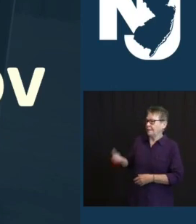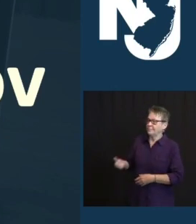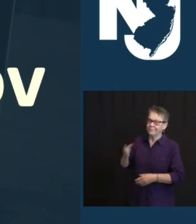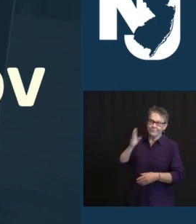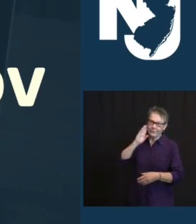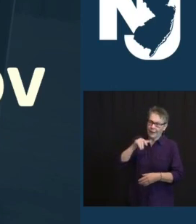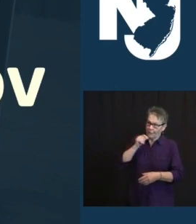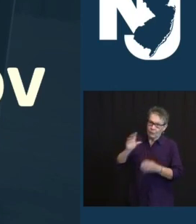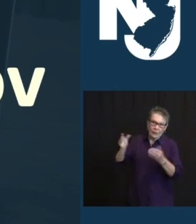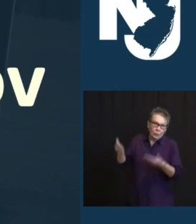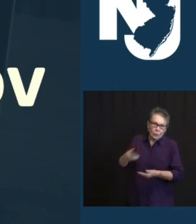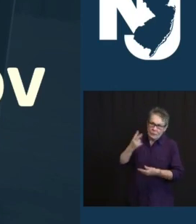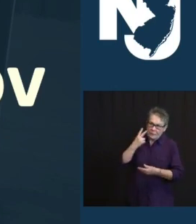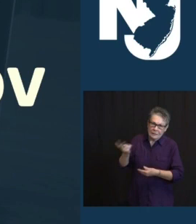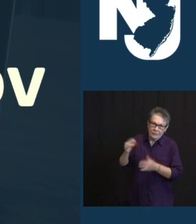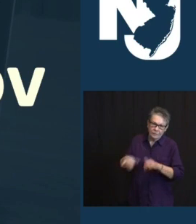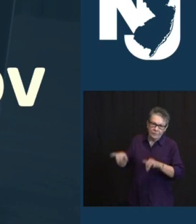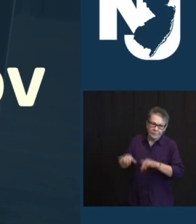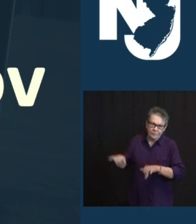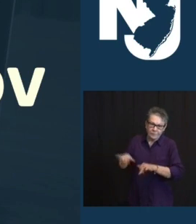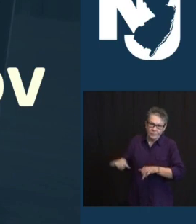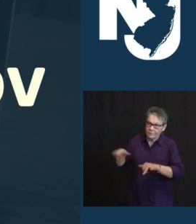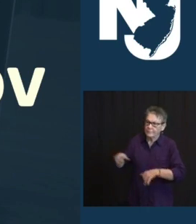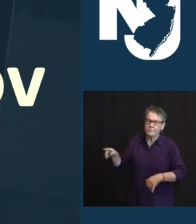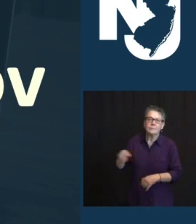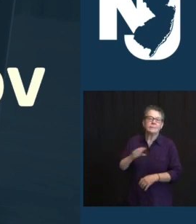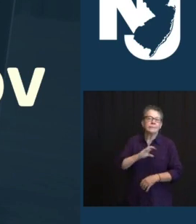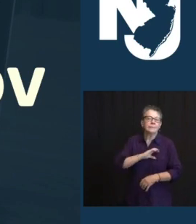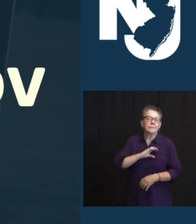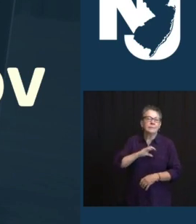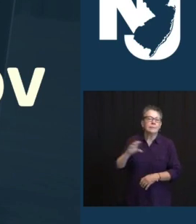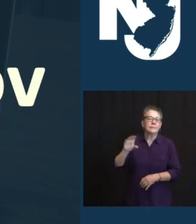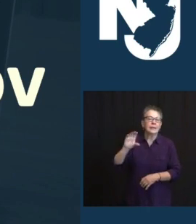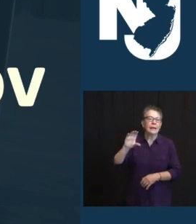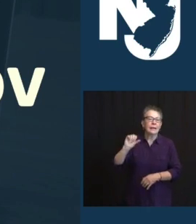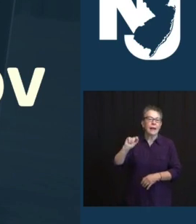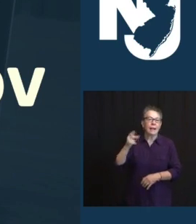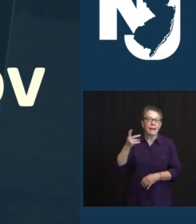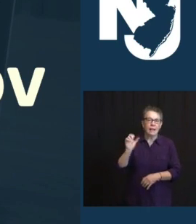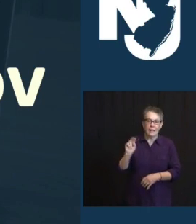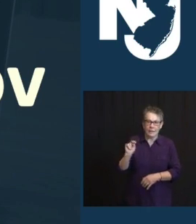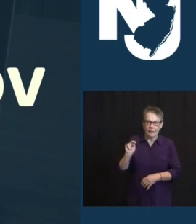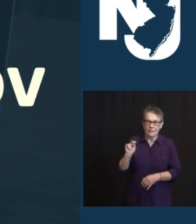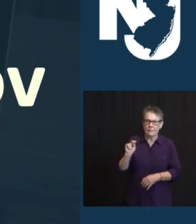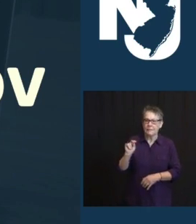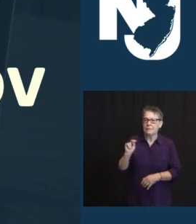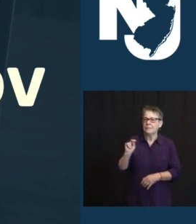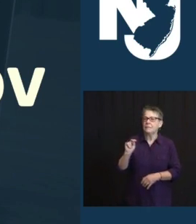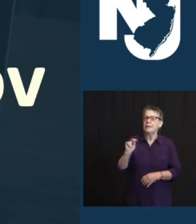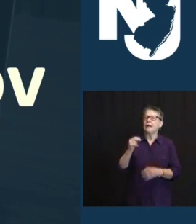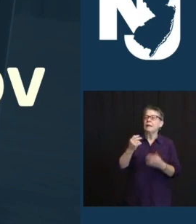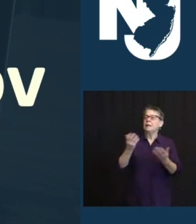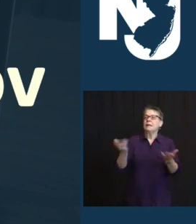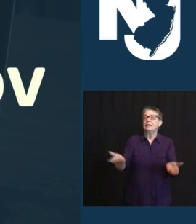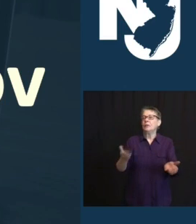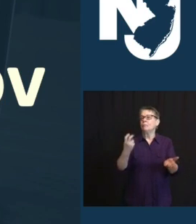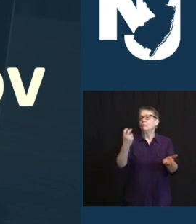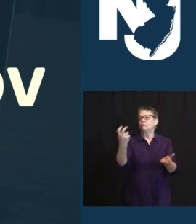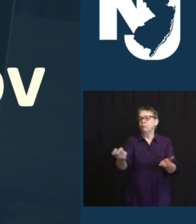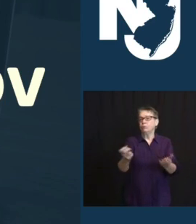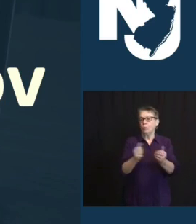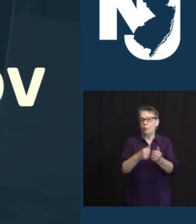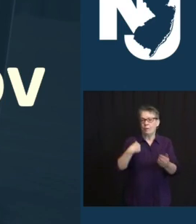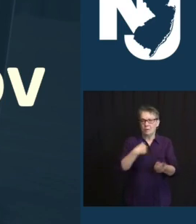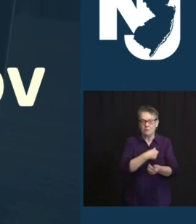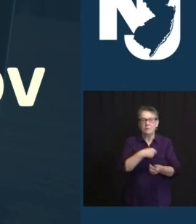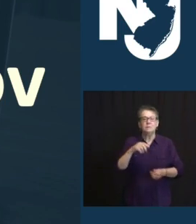STATE POLICE, COLONEL PAT CALLAHAN, DIRECTOR OF THE OFFICE OF HOMELAND SECURITY AND PREPAREDNESS, JARED MAPLES, CHIEF COUNCIL, PARAMEL GARG, AND A CAST OF